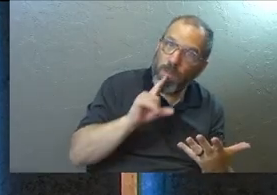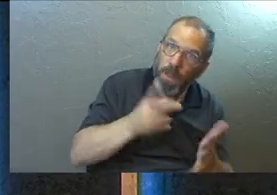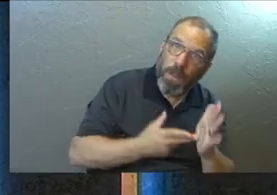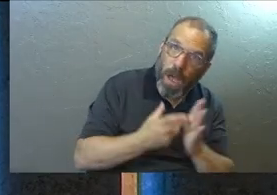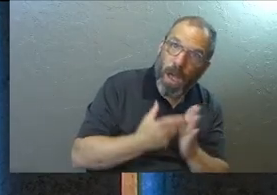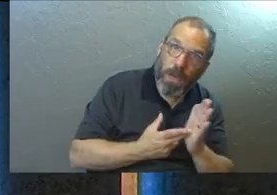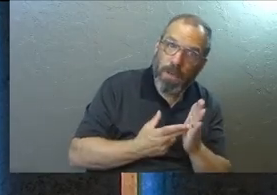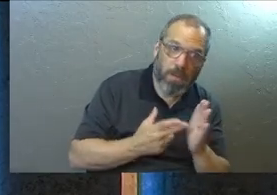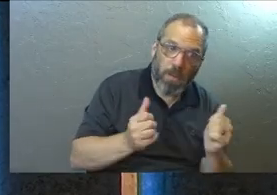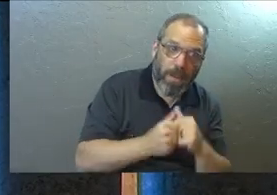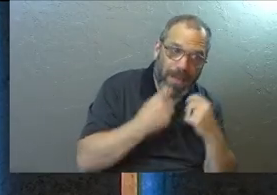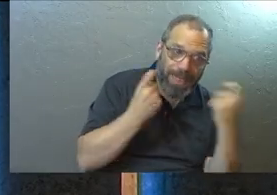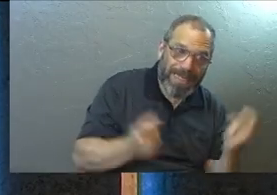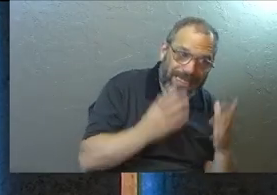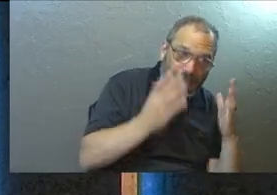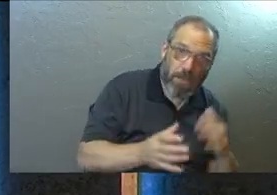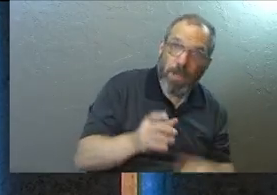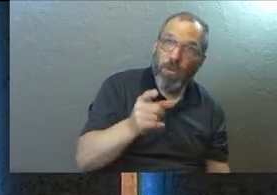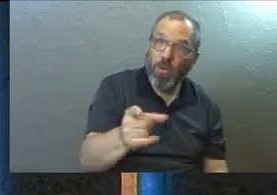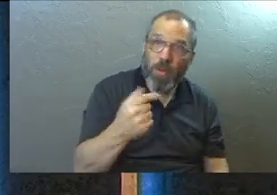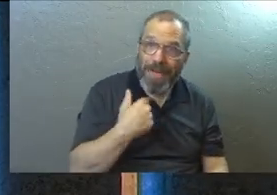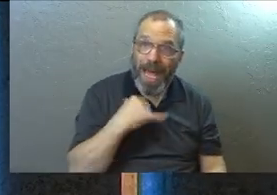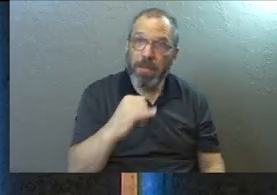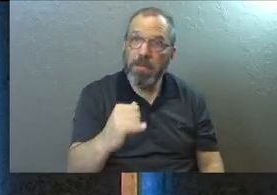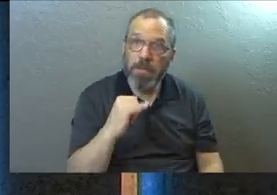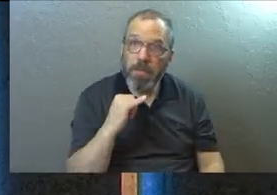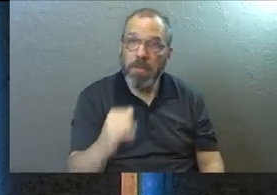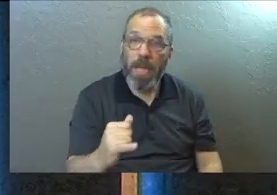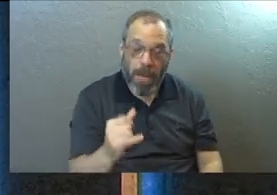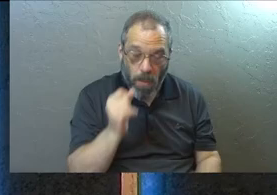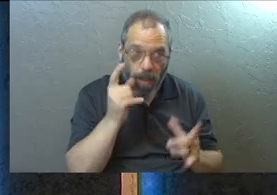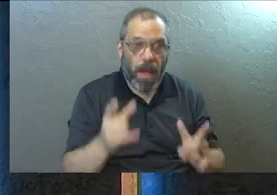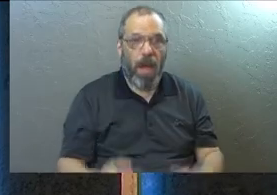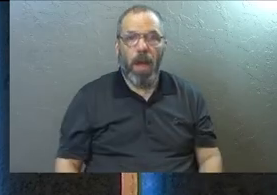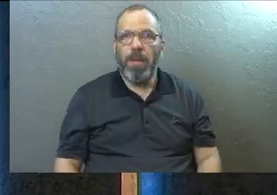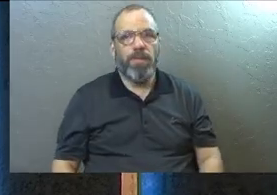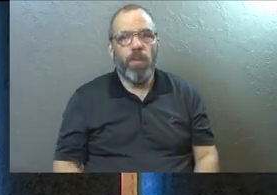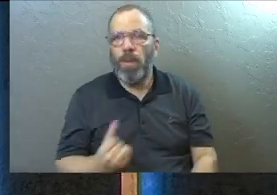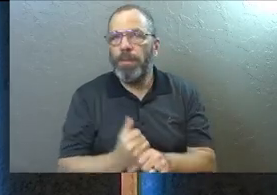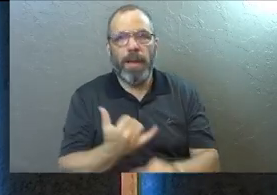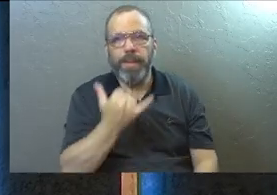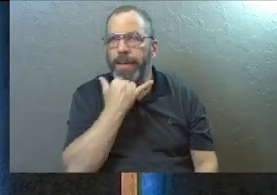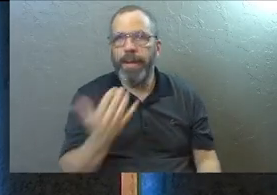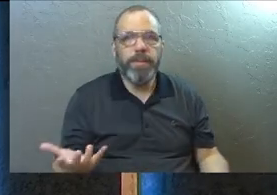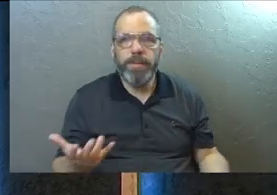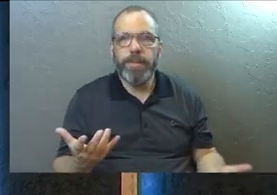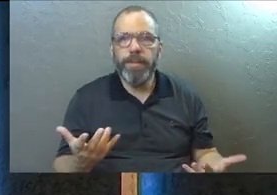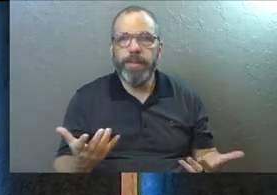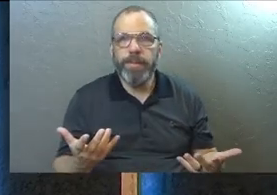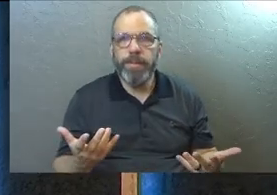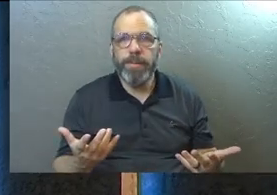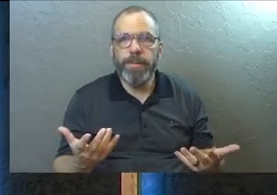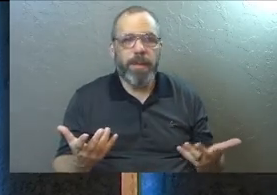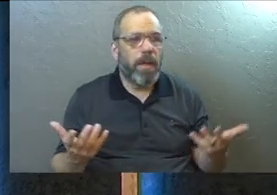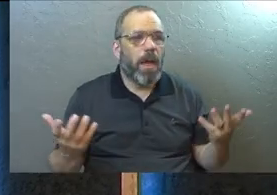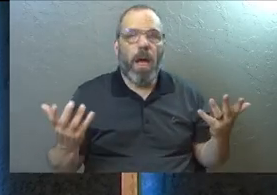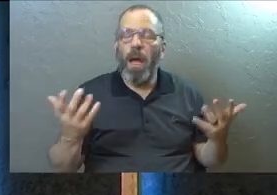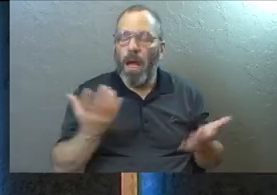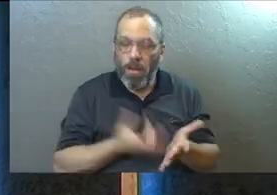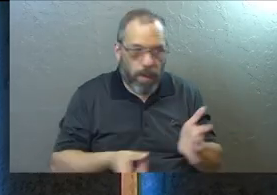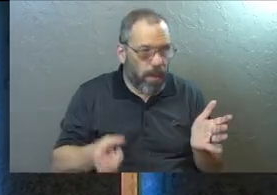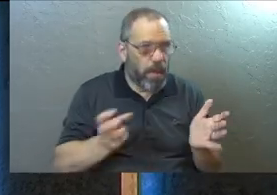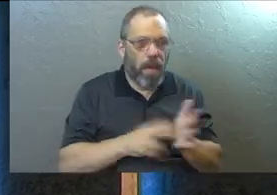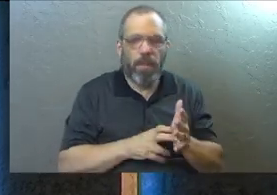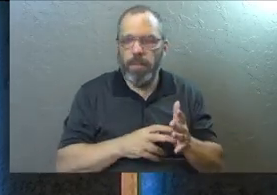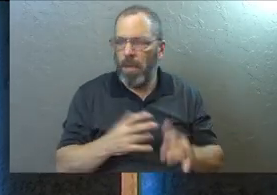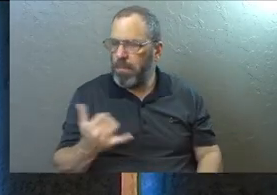And we're all in this. But some days we wake up and we do not do it right. And sometimes we woke up